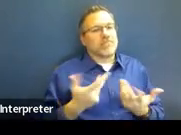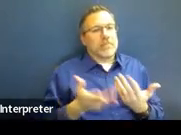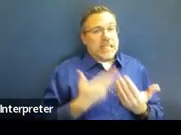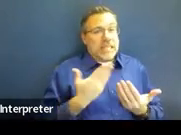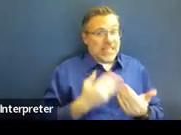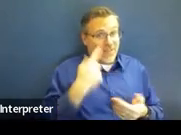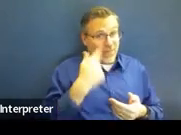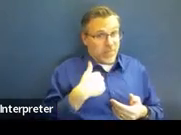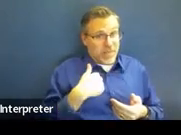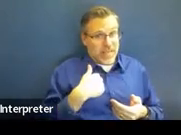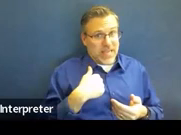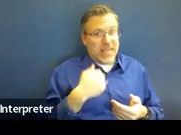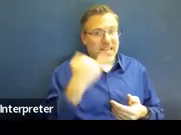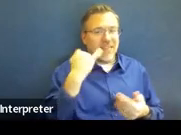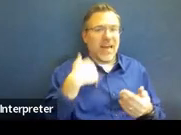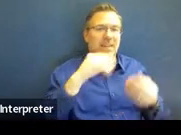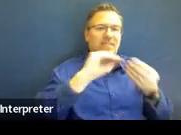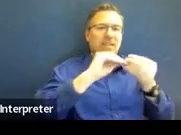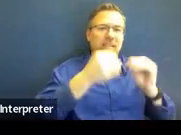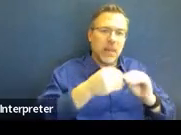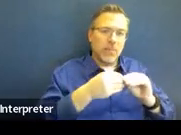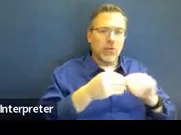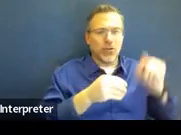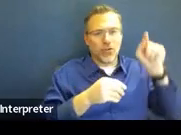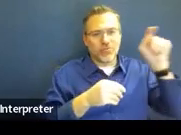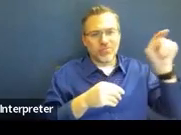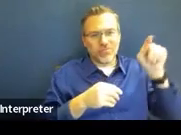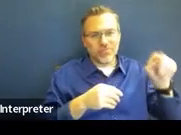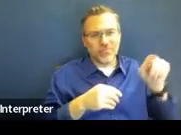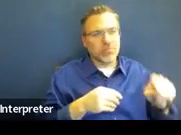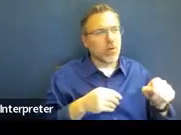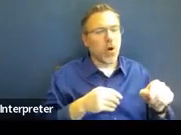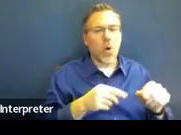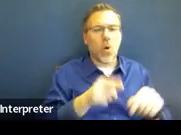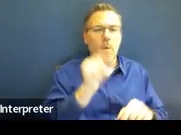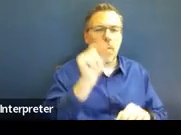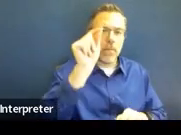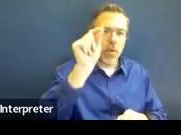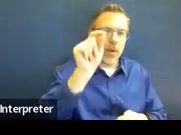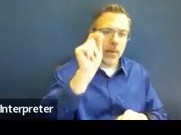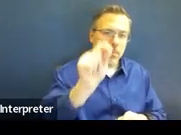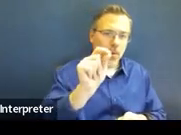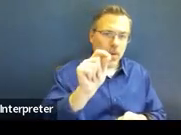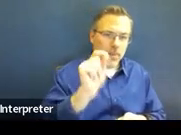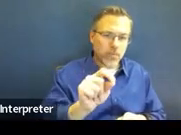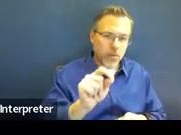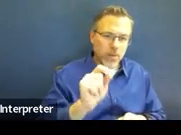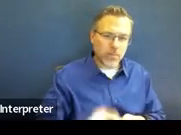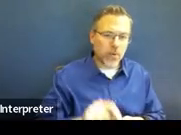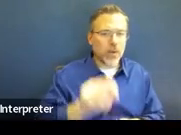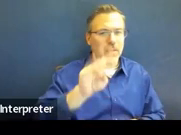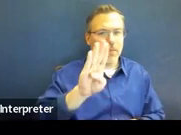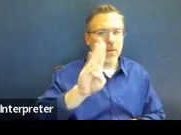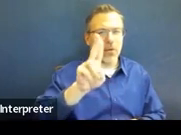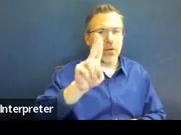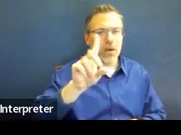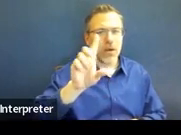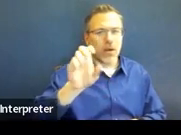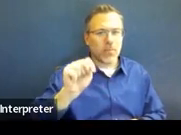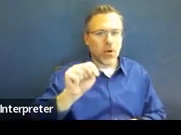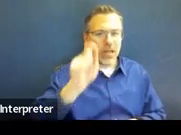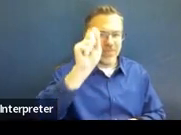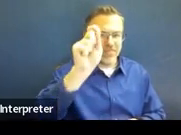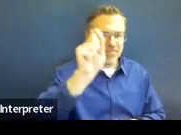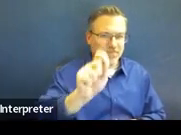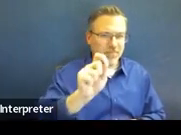me if it's either numbered or bulleted or set up in some way so that you can easily go to